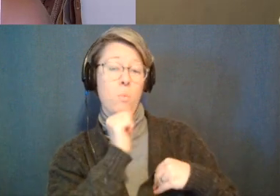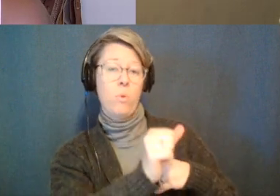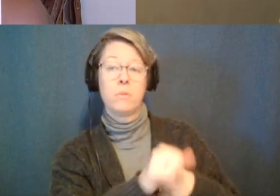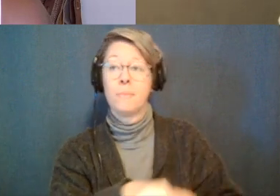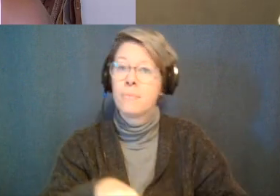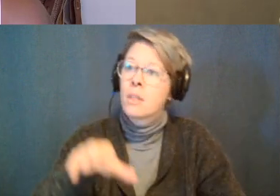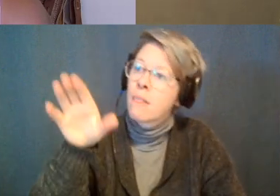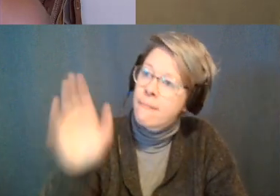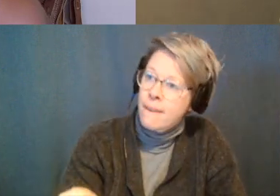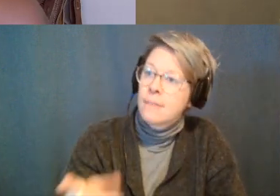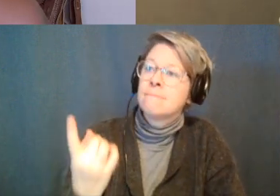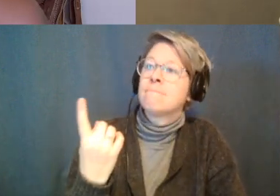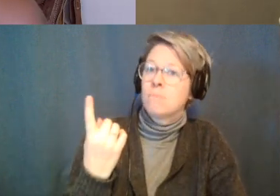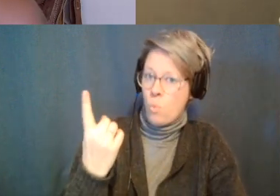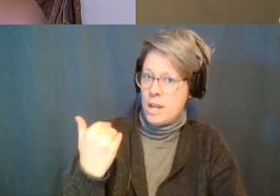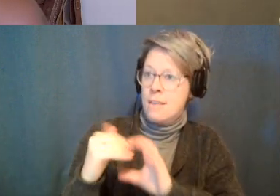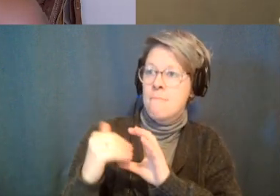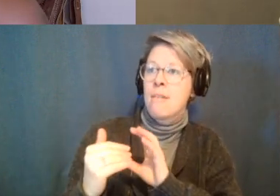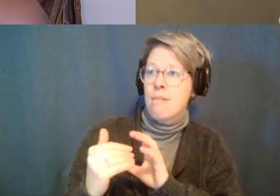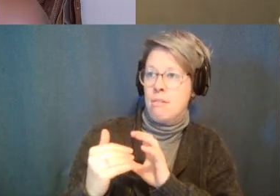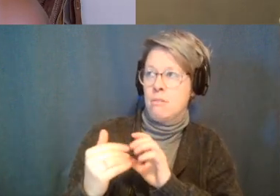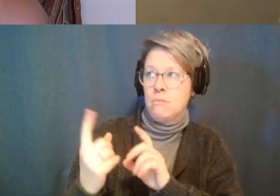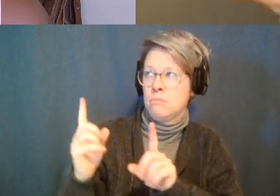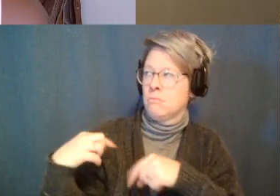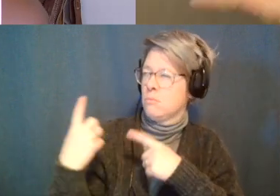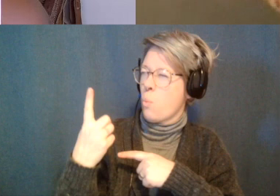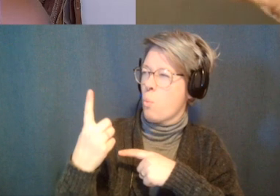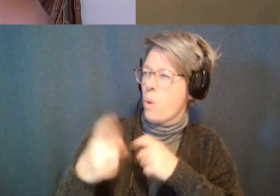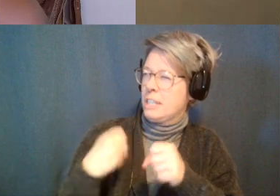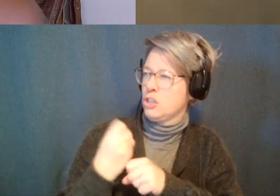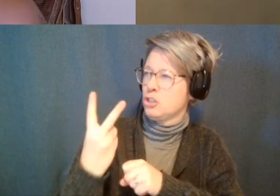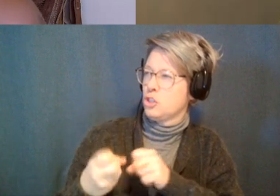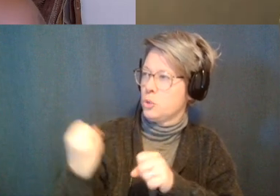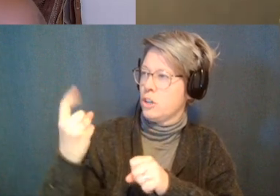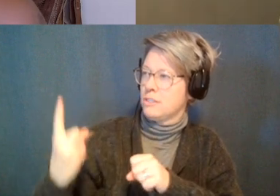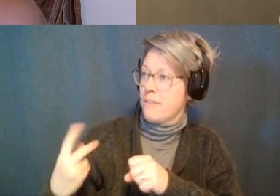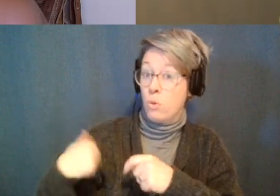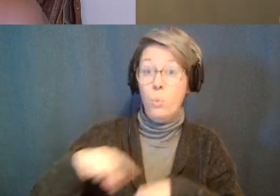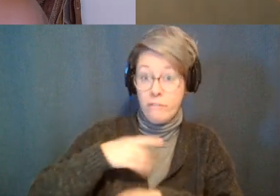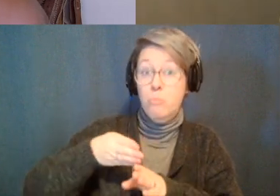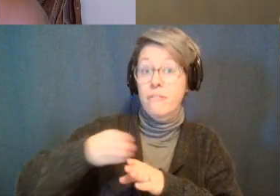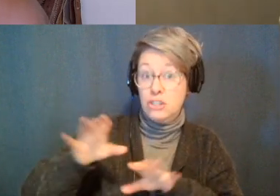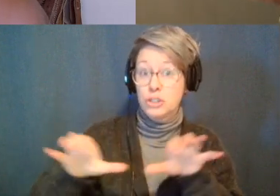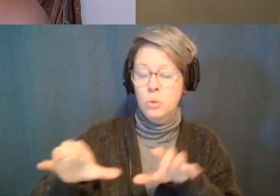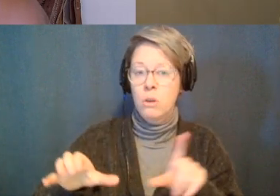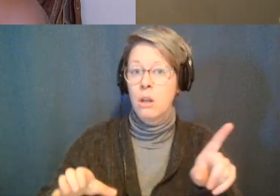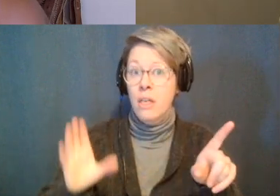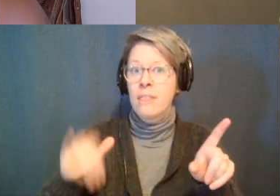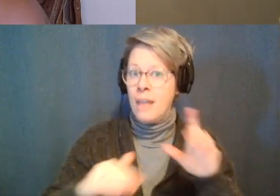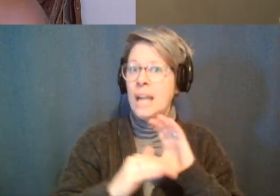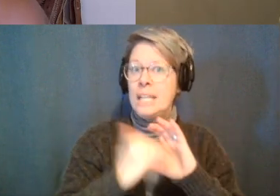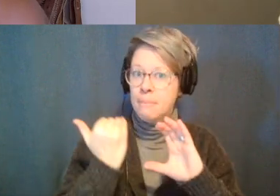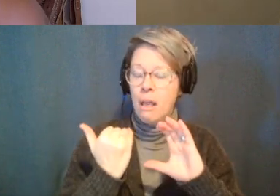almost a year and a half or two years that we've been doing this like real really professionally i've never read something that